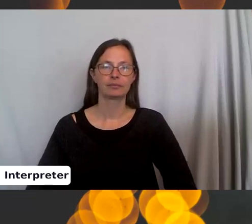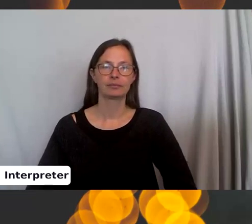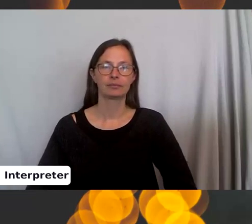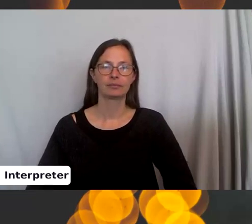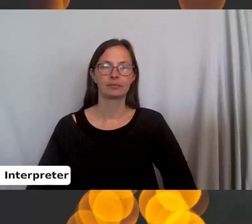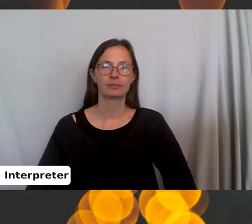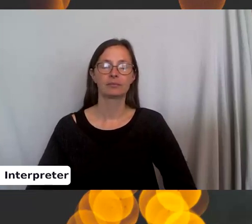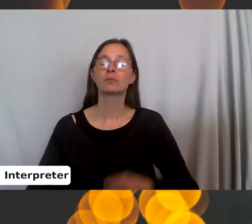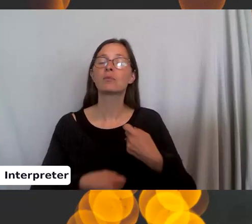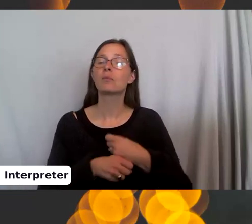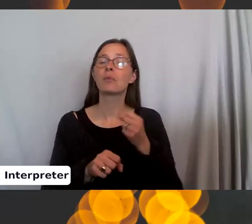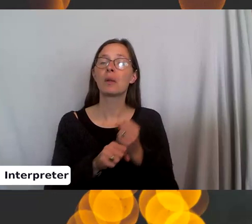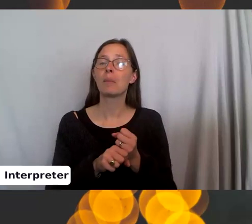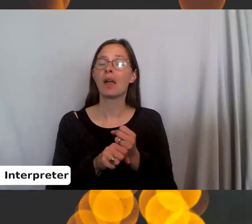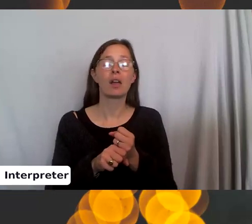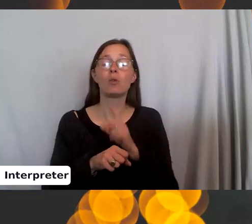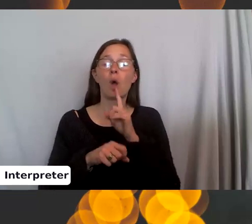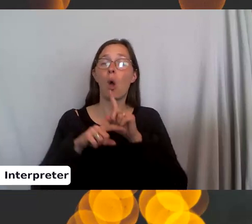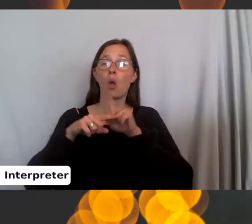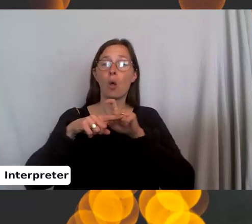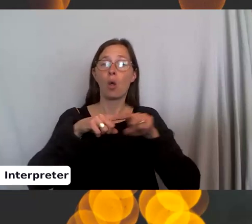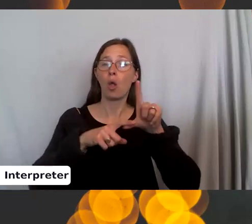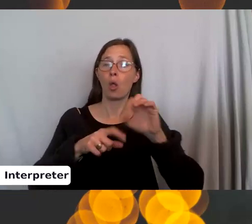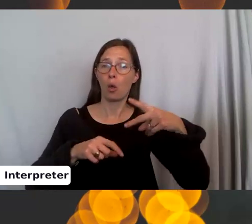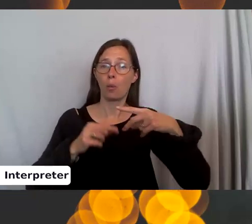You're just making rows of loops. That's all it is.